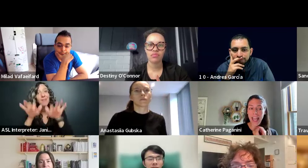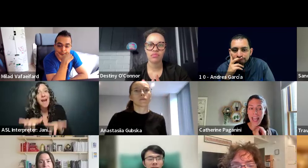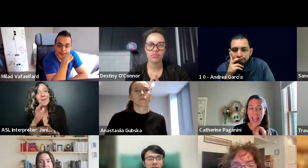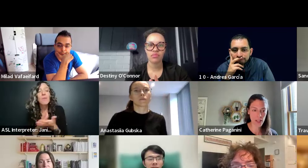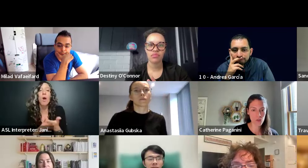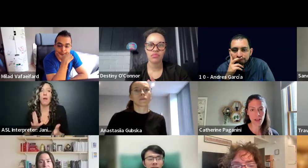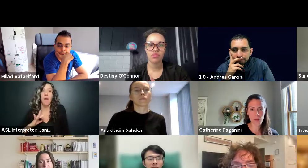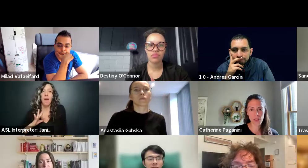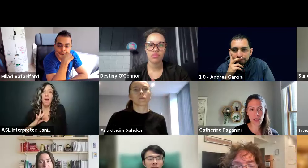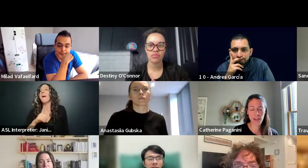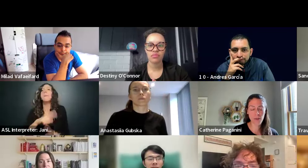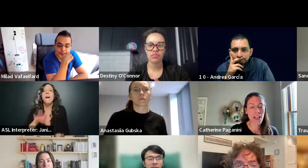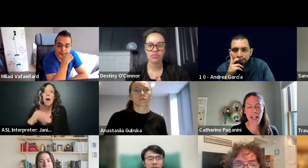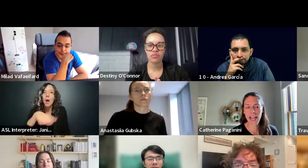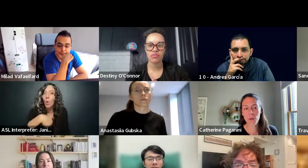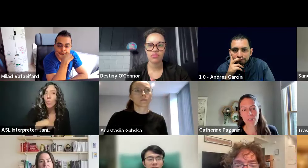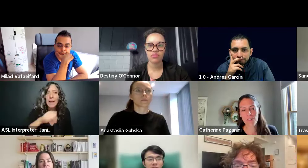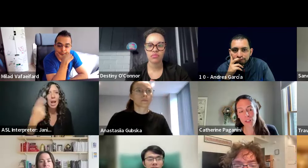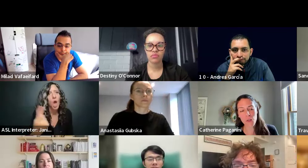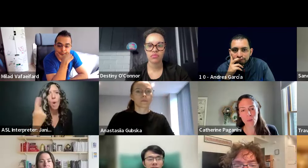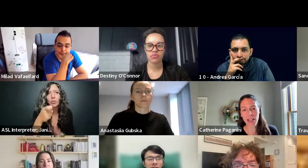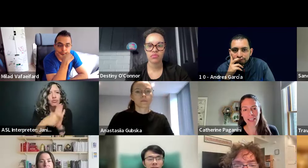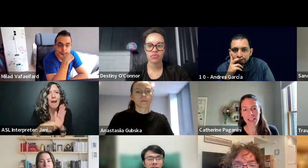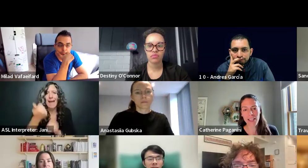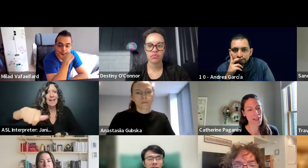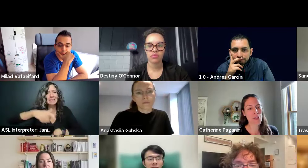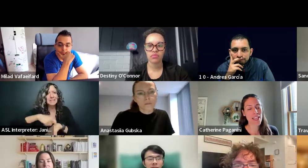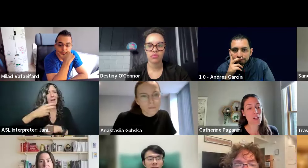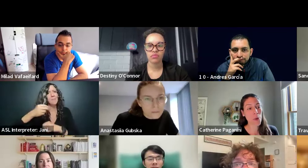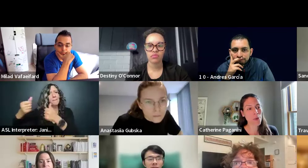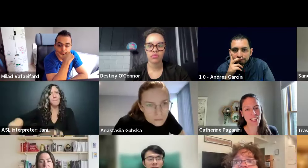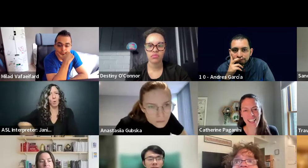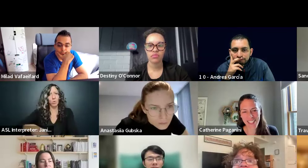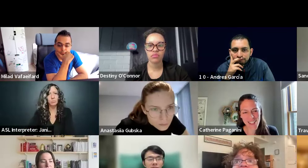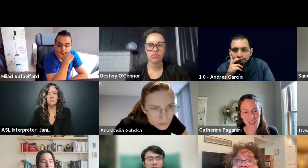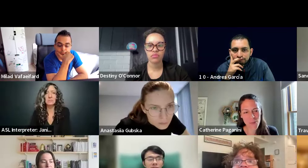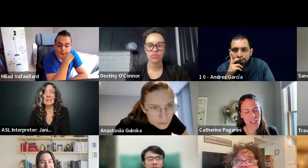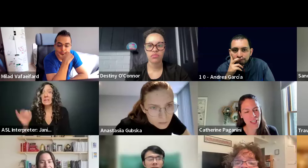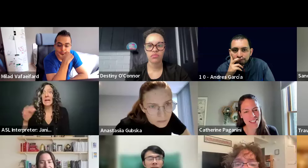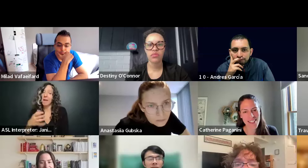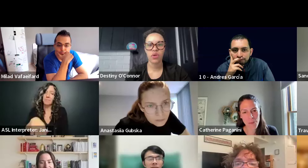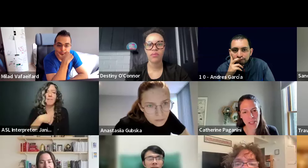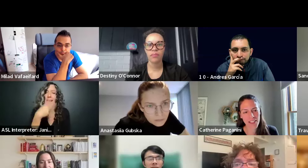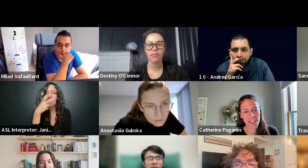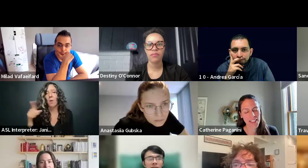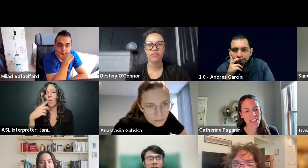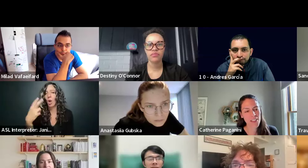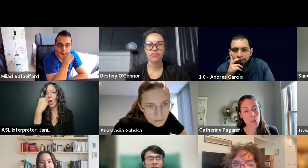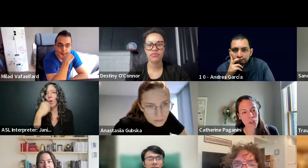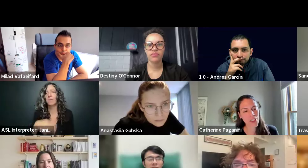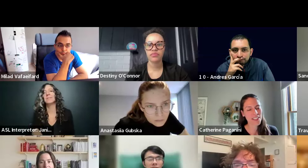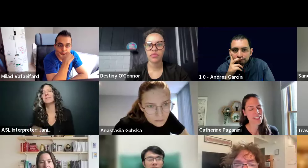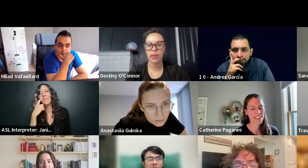can always write something and I would be very surprised if they would say no. So especially Jesse is a big